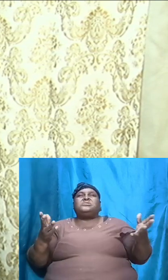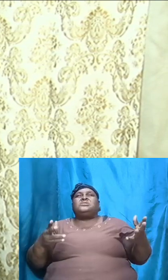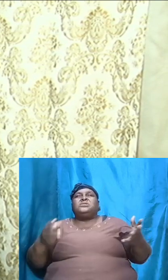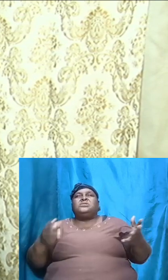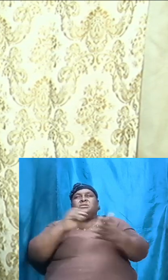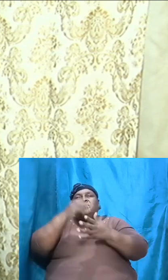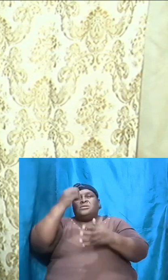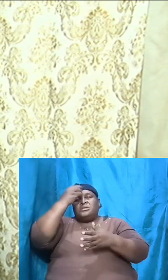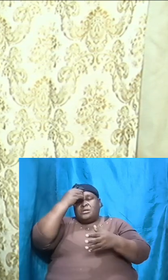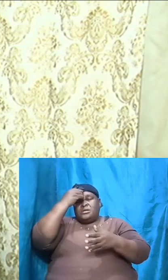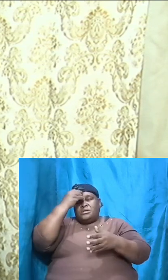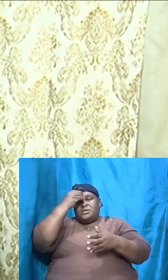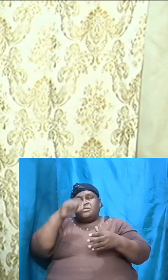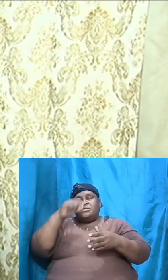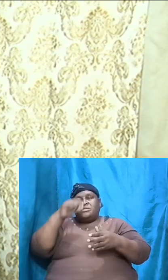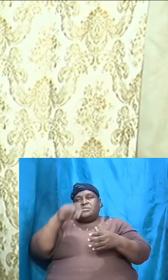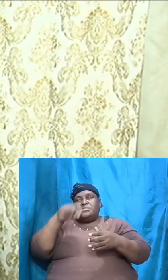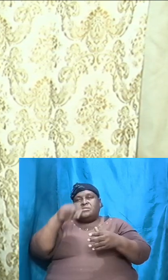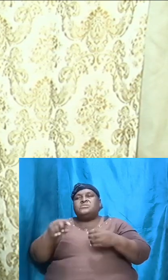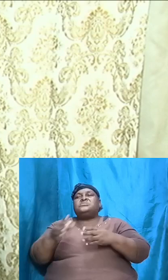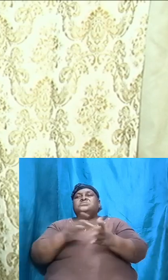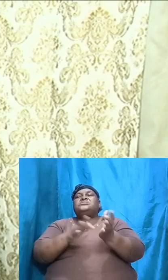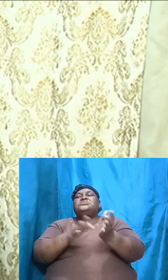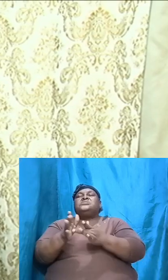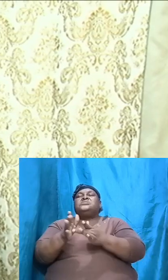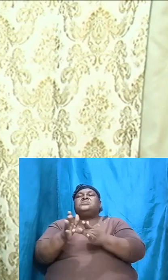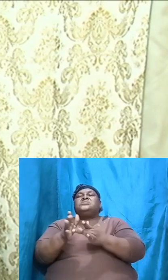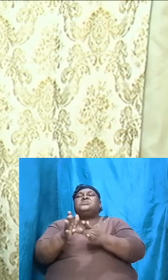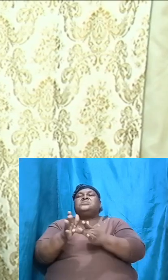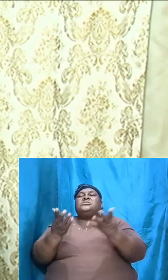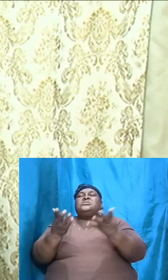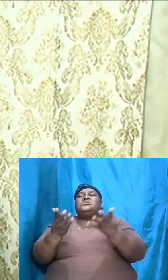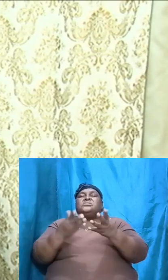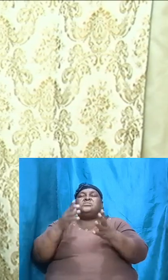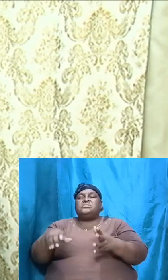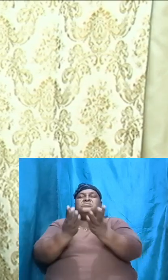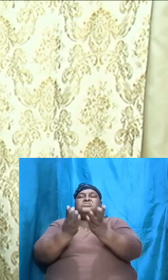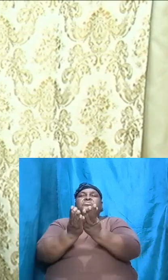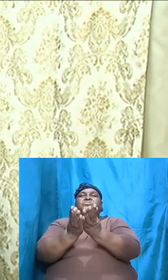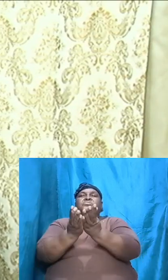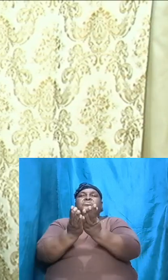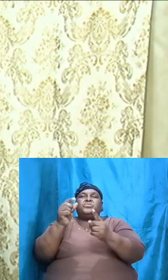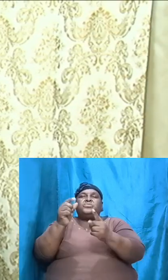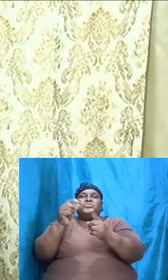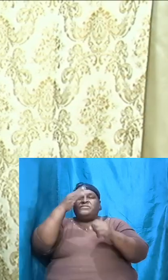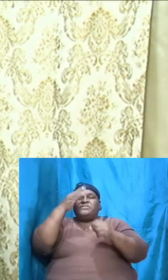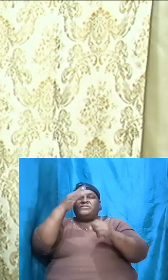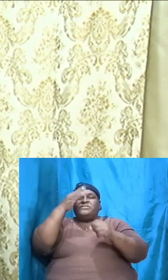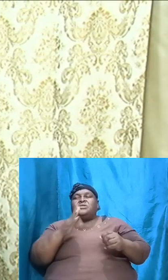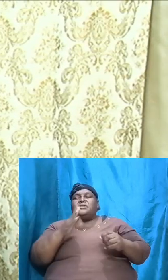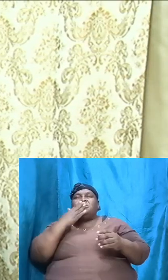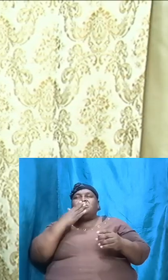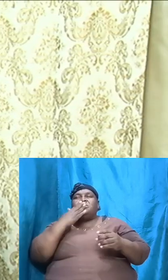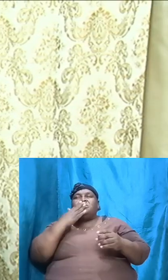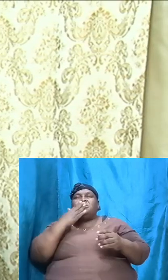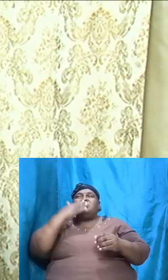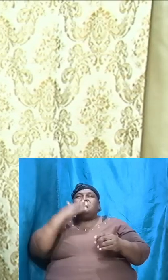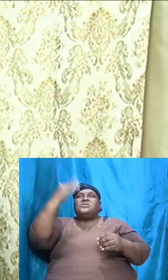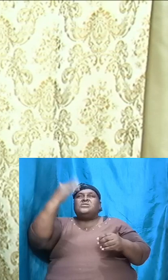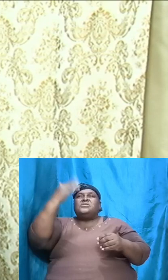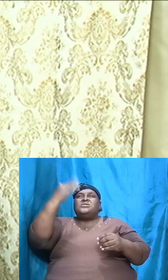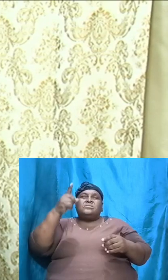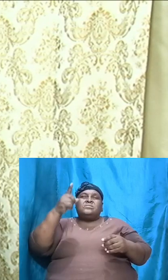are learning this is the Bible this is the book this is the word of God and we are thankful to you continue to